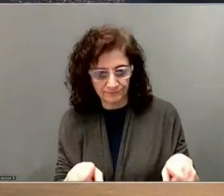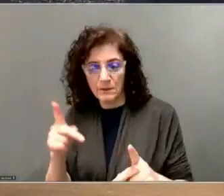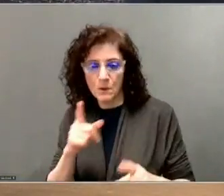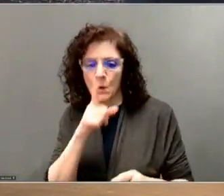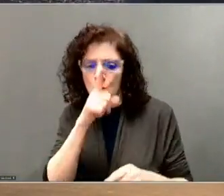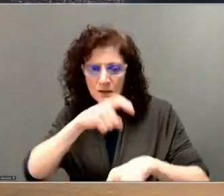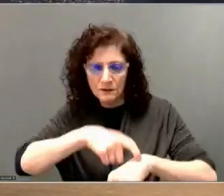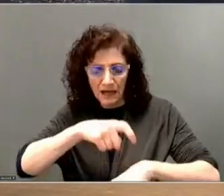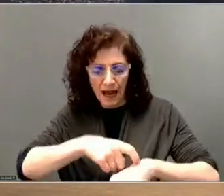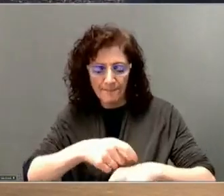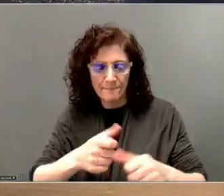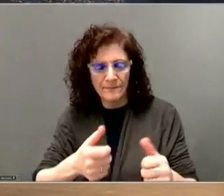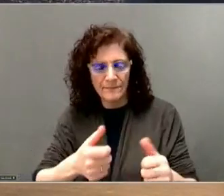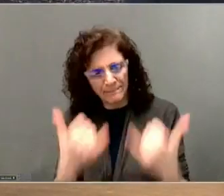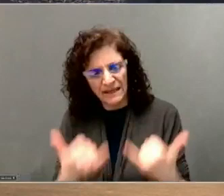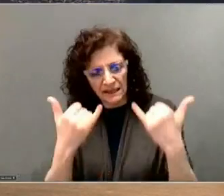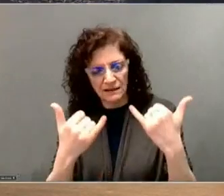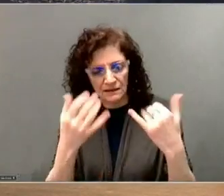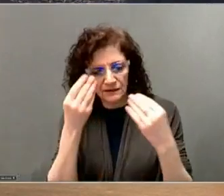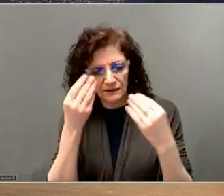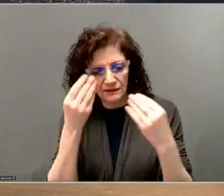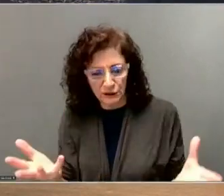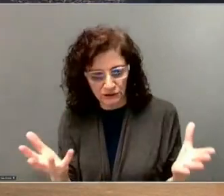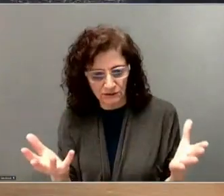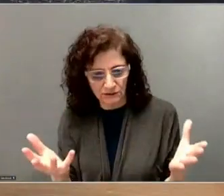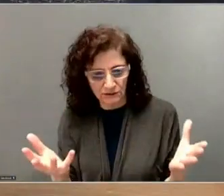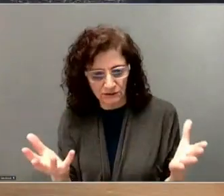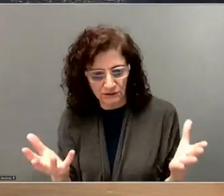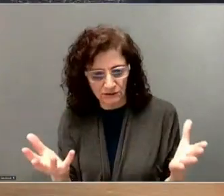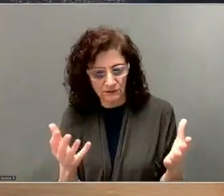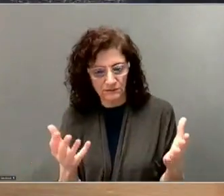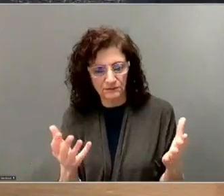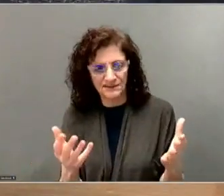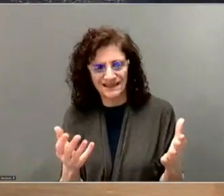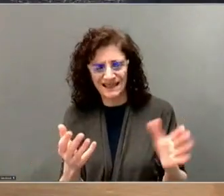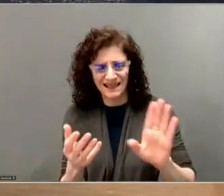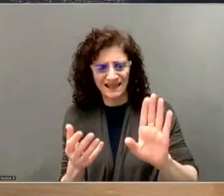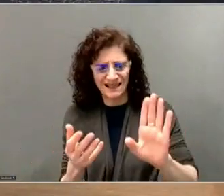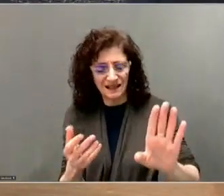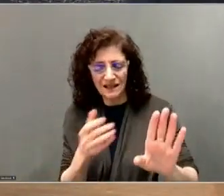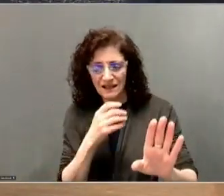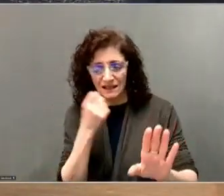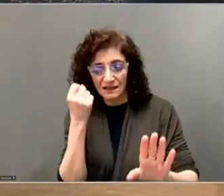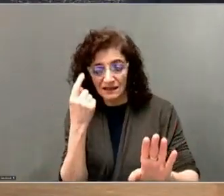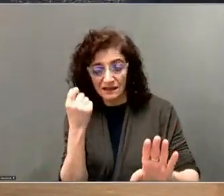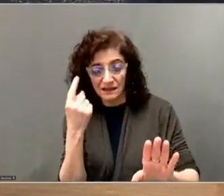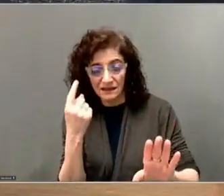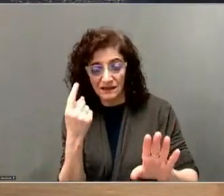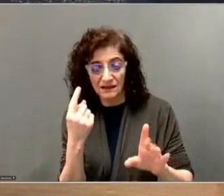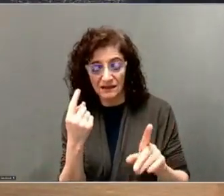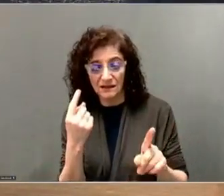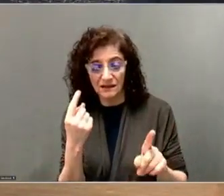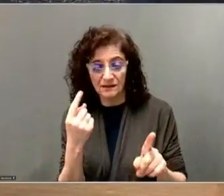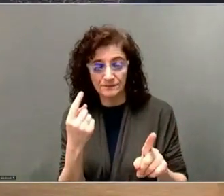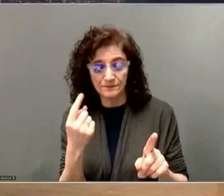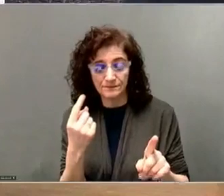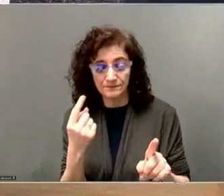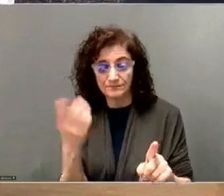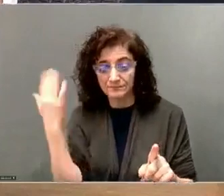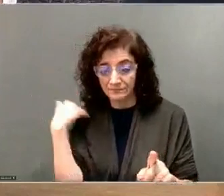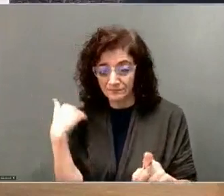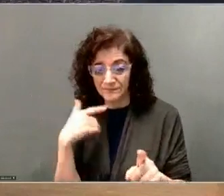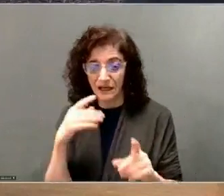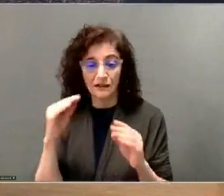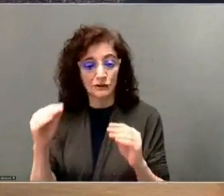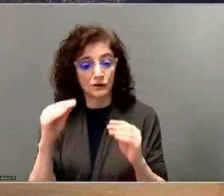in the event of a lockdown. And this is way past the time that, you know, I taught in a school district